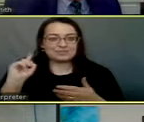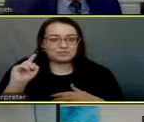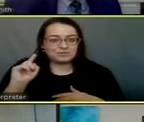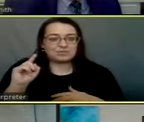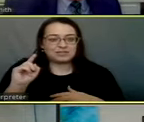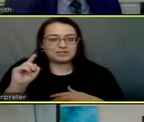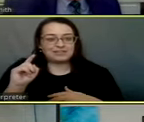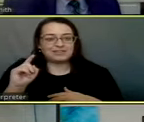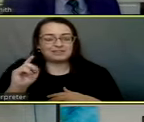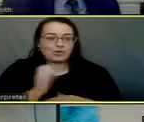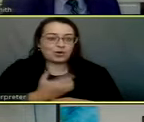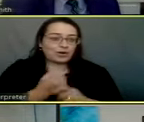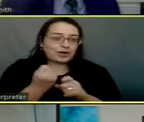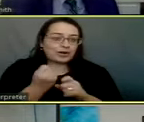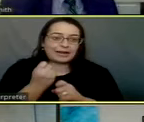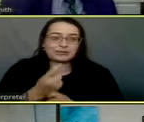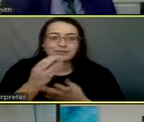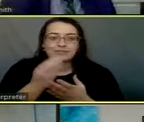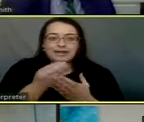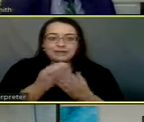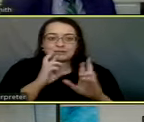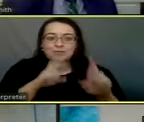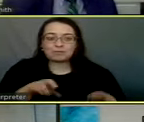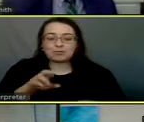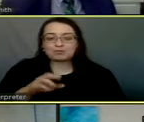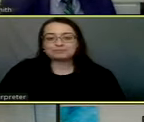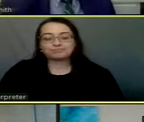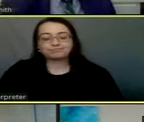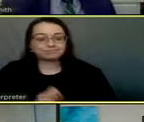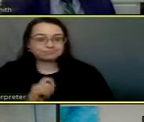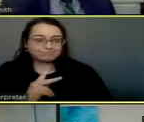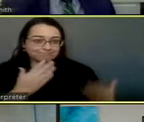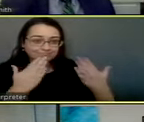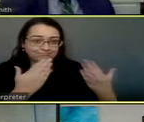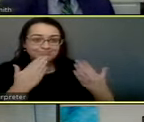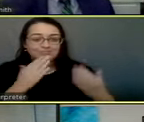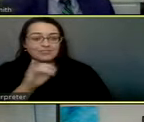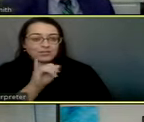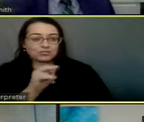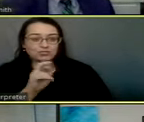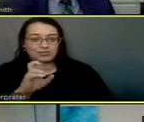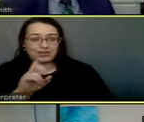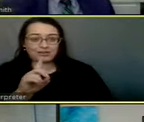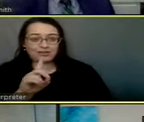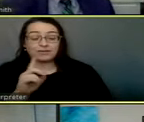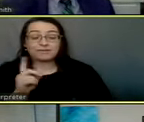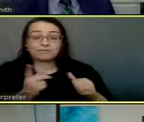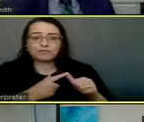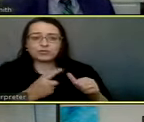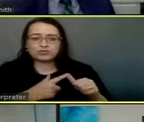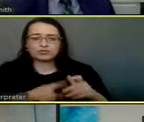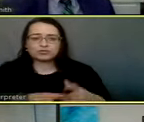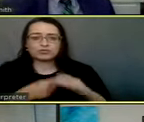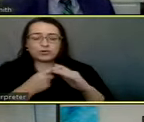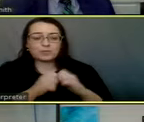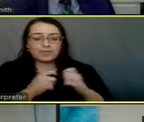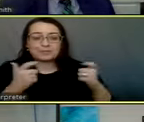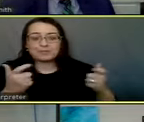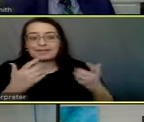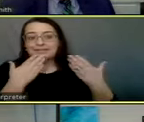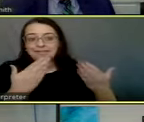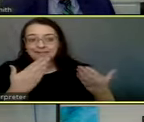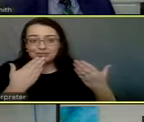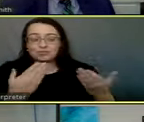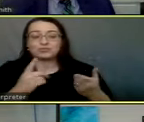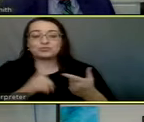annual financial report. Laura? All right. Thank you, Jared. And maybe first want to start with a big thank you to